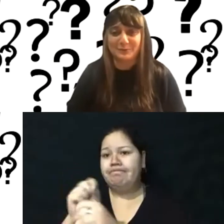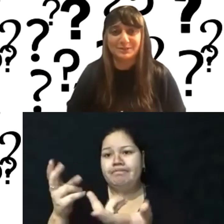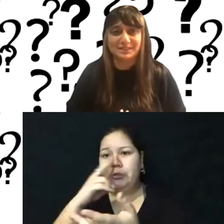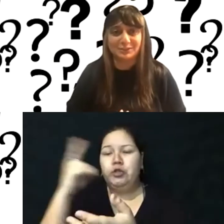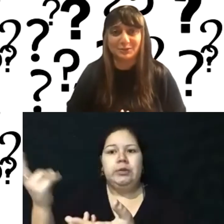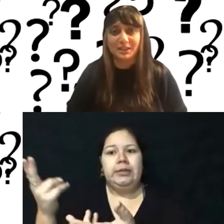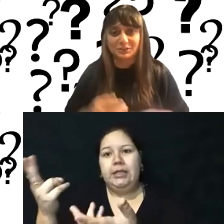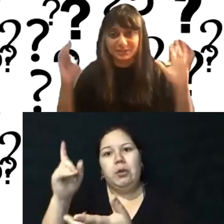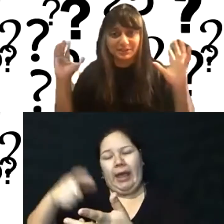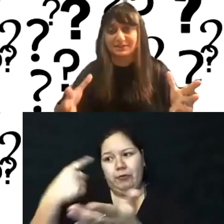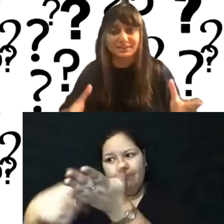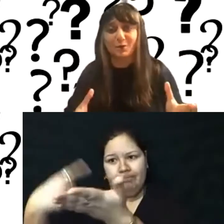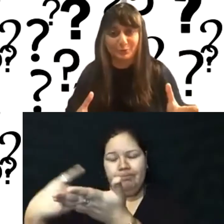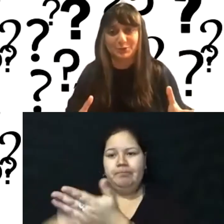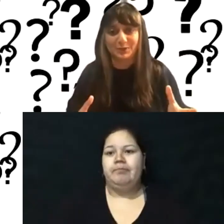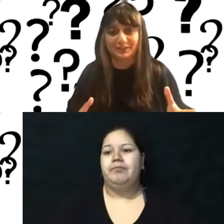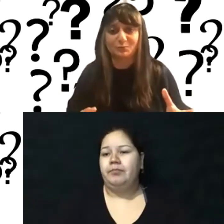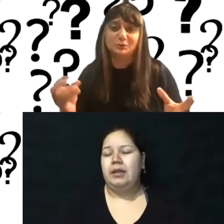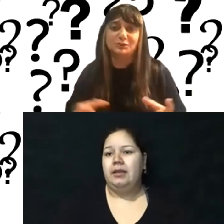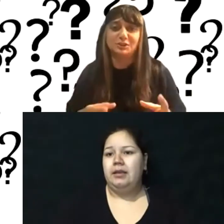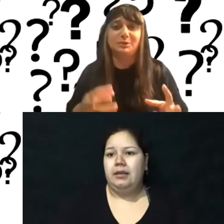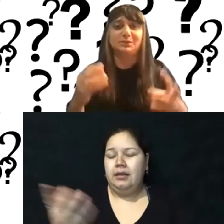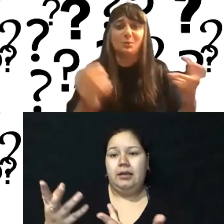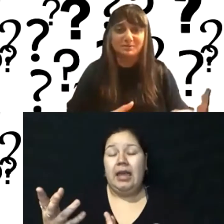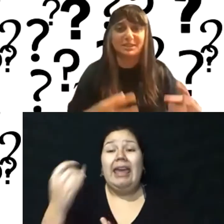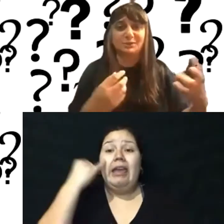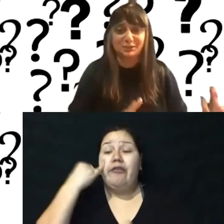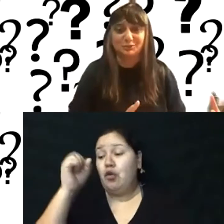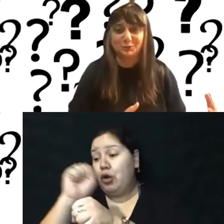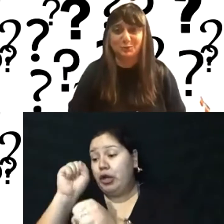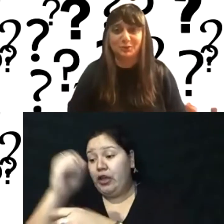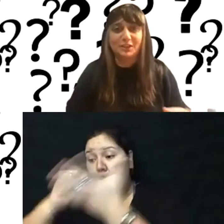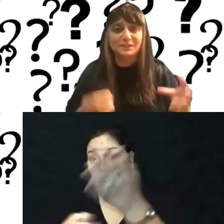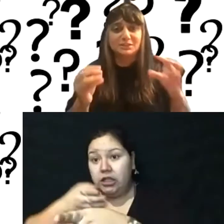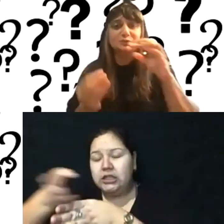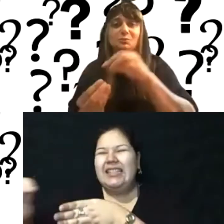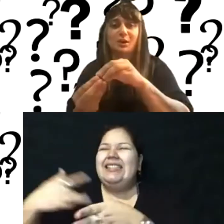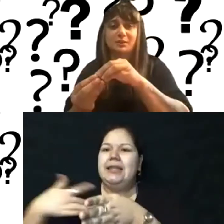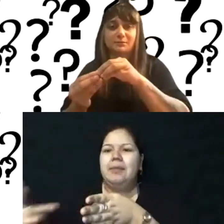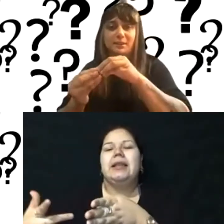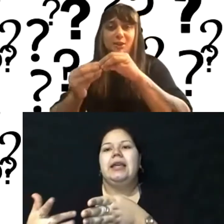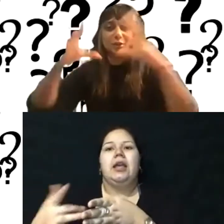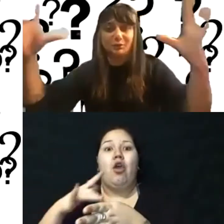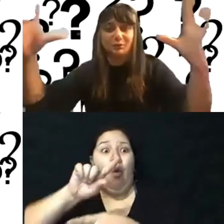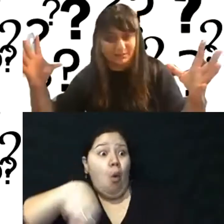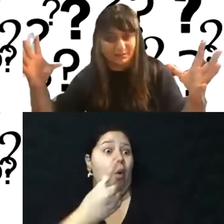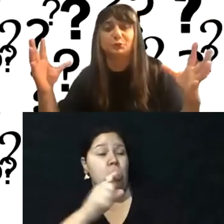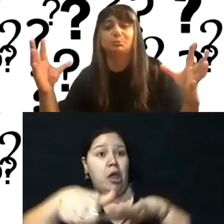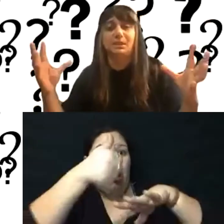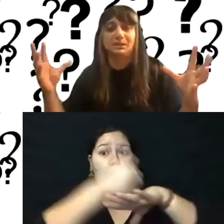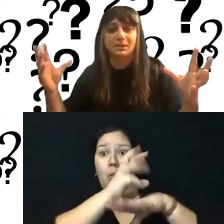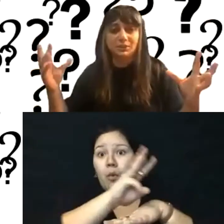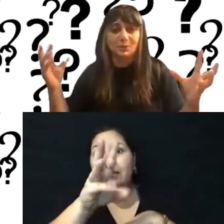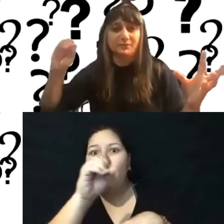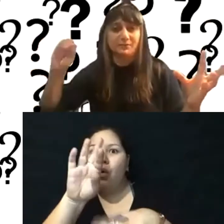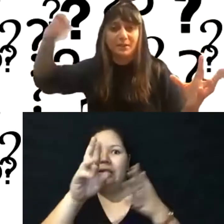worked with from the arts sector is just, this is all they're doing. When you're usually building a website or a digital tool, this is usually one of like 100 things on